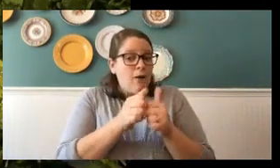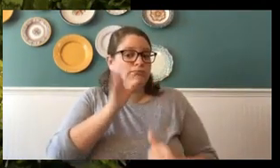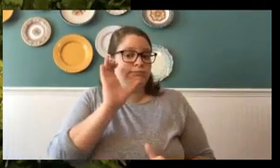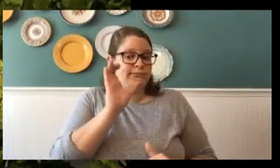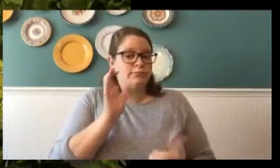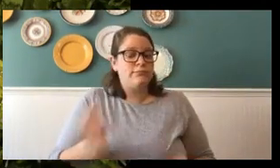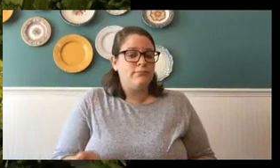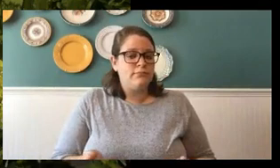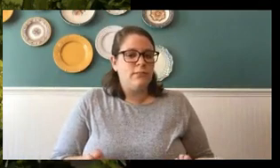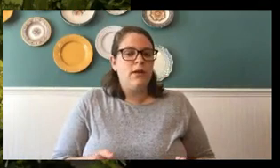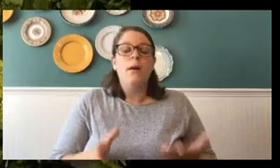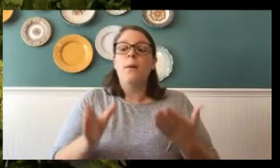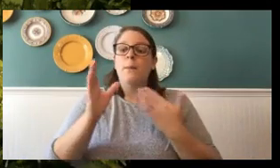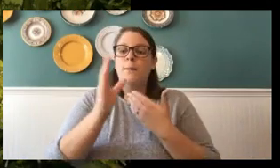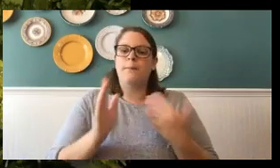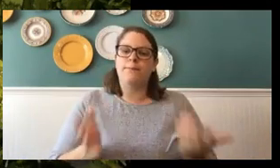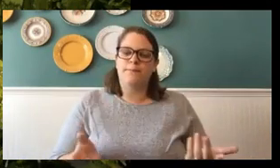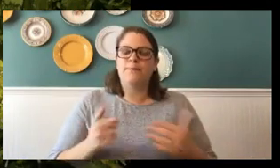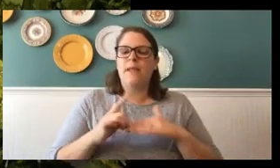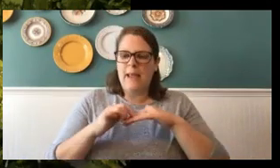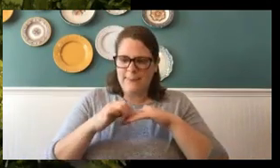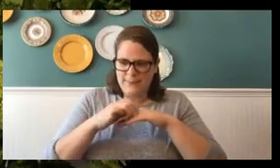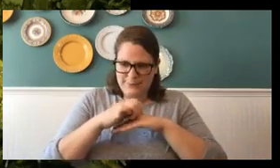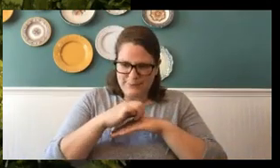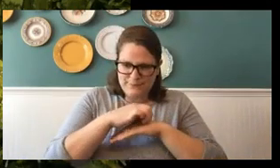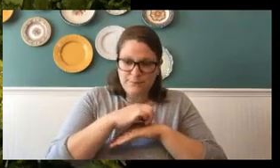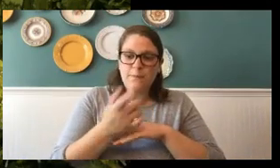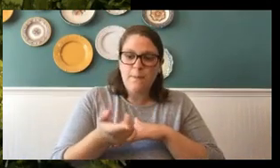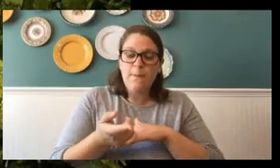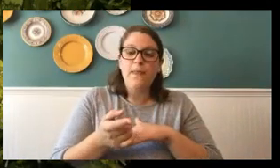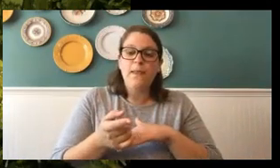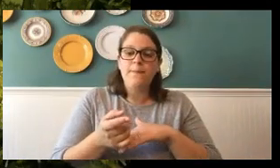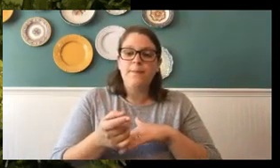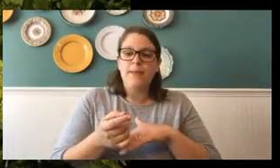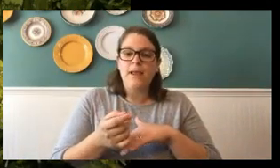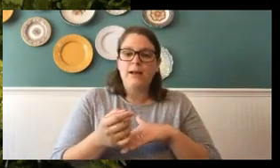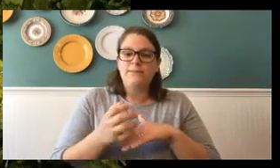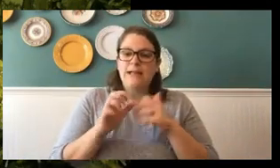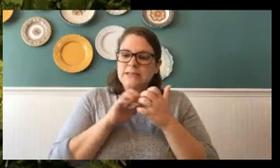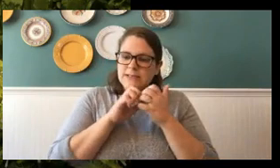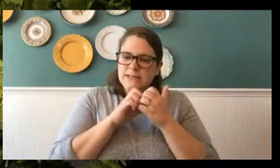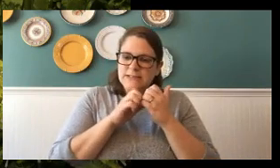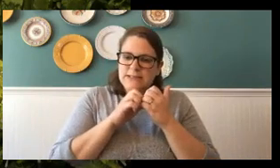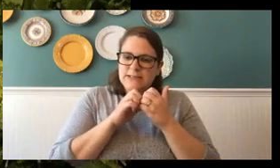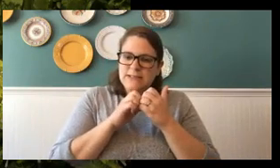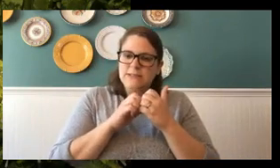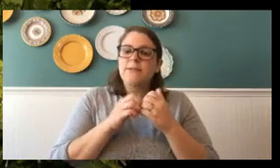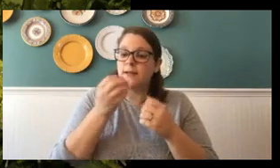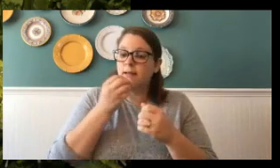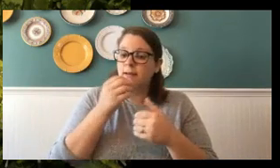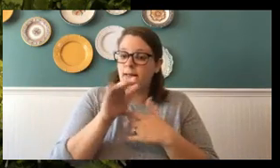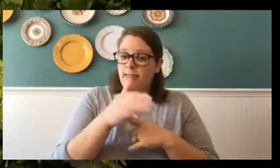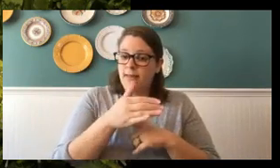butterfly, when it's in cat, well, a caterpillar, when it's in caterpillar form, has chewing mouth parts that eat leaves.